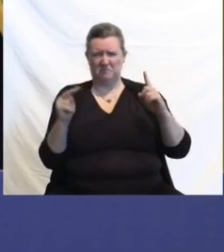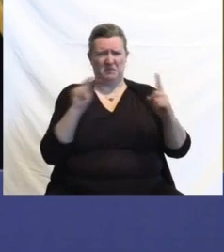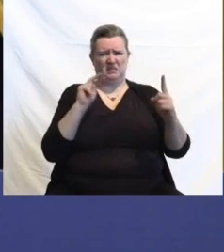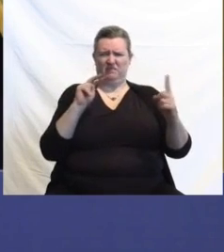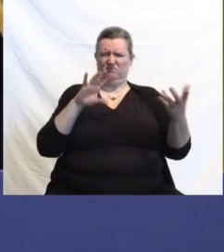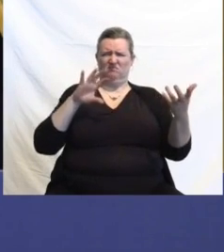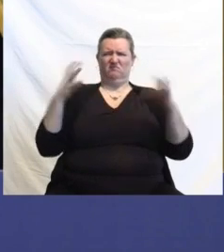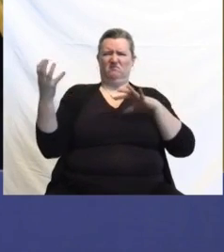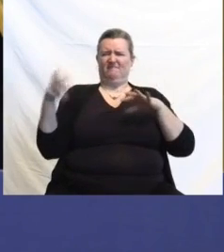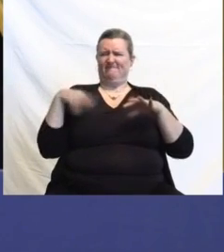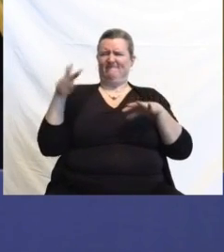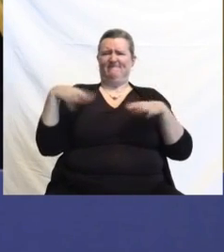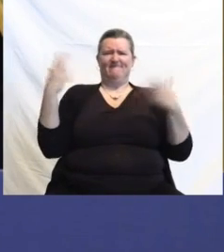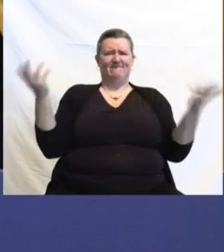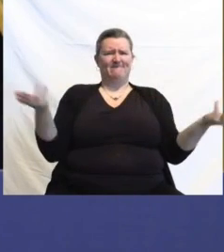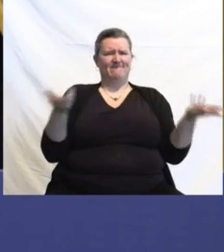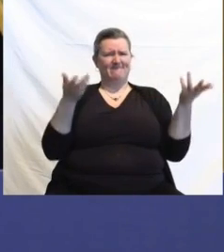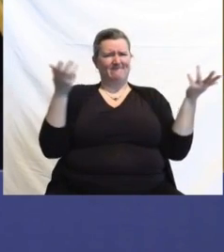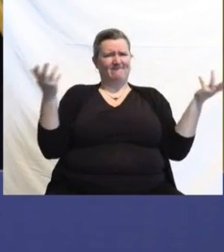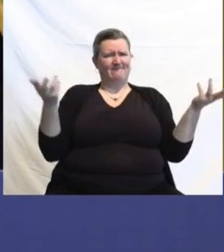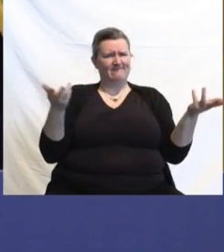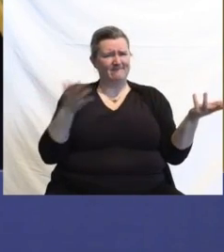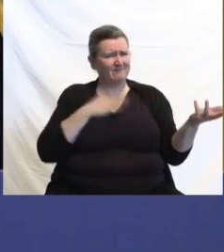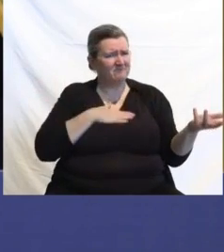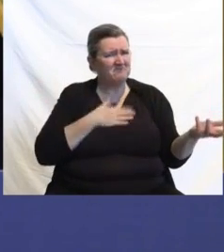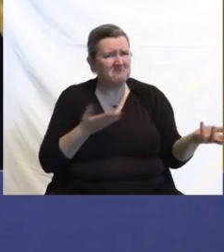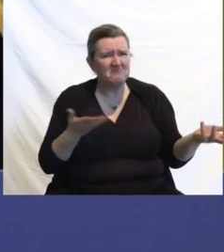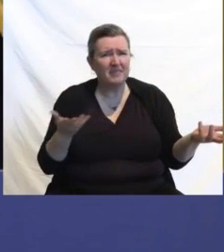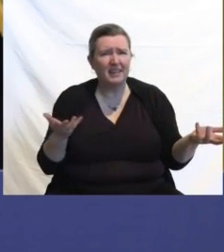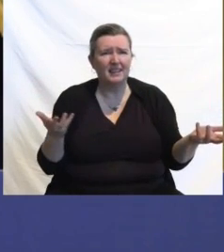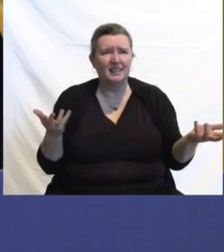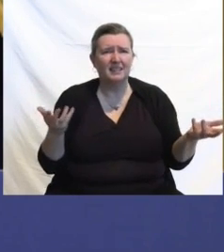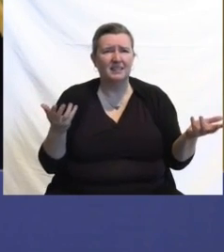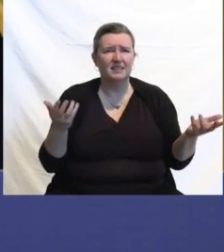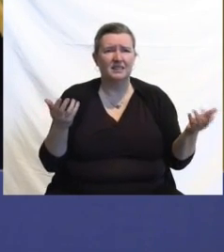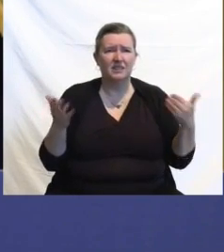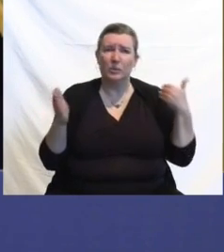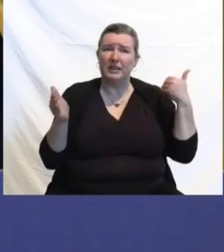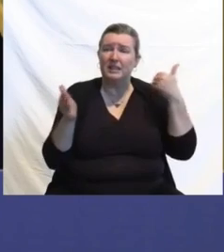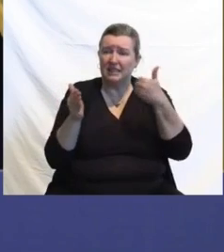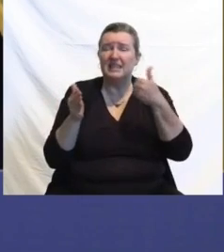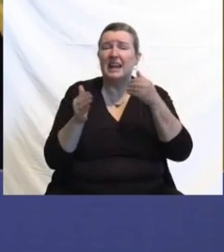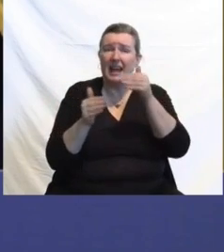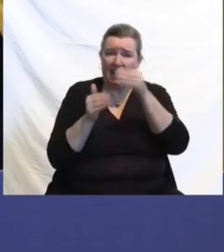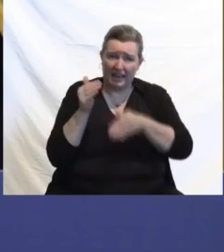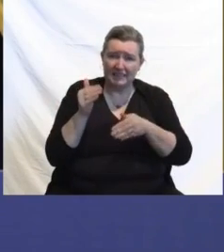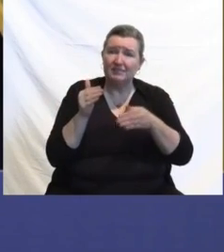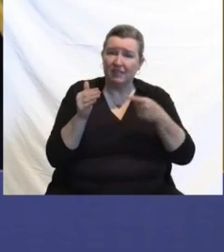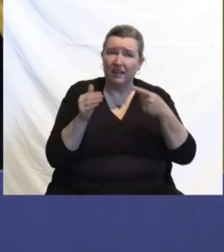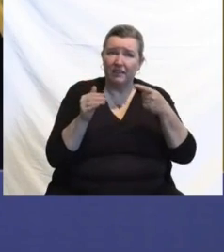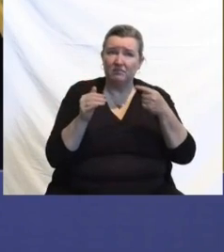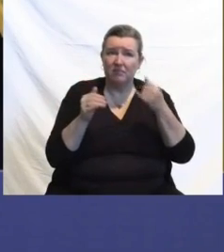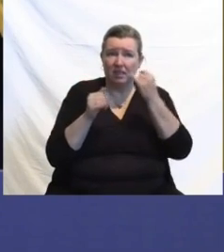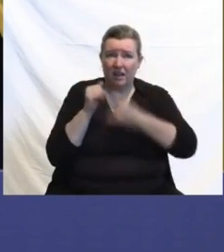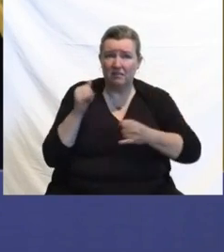And can you at least admit that even if the game's not over, we're in the 9th, 10th, or 11th inning of this ballgame with COVID? Runner on second.